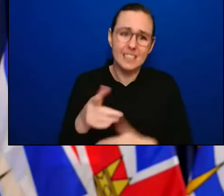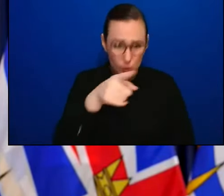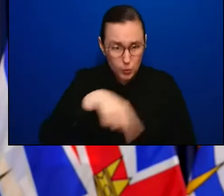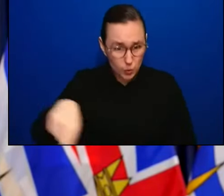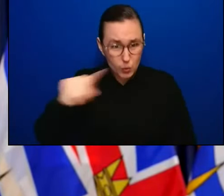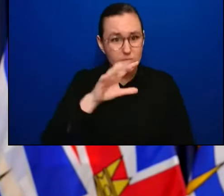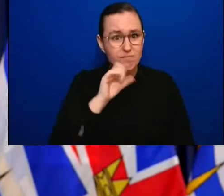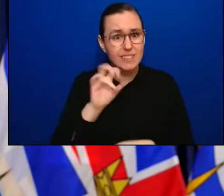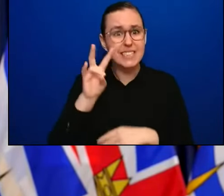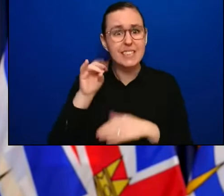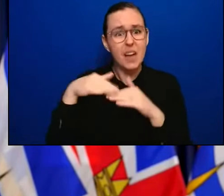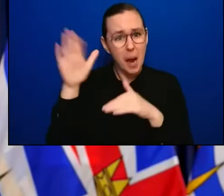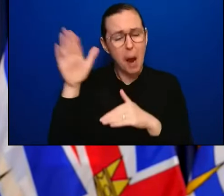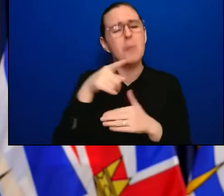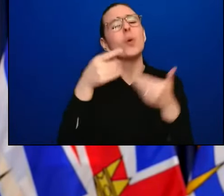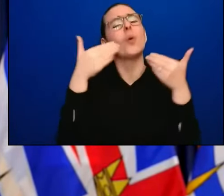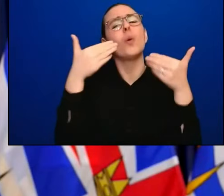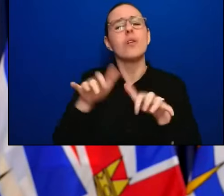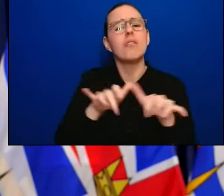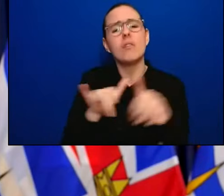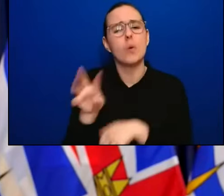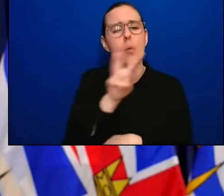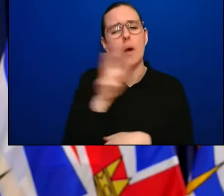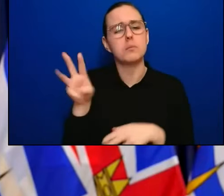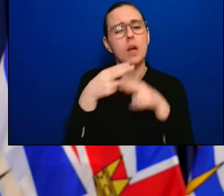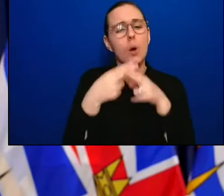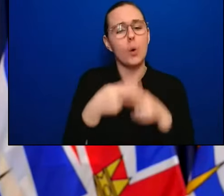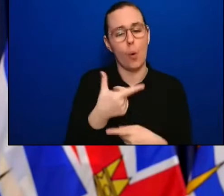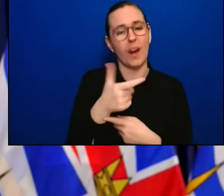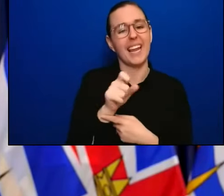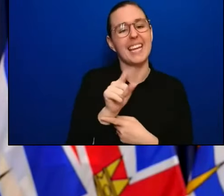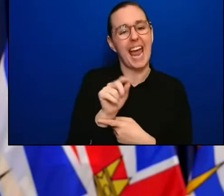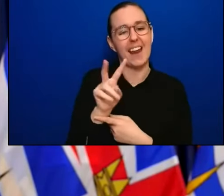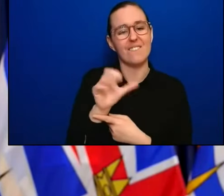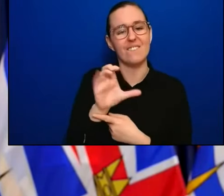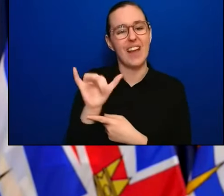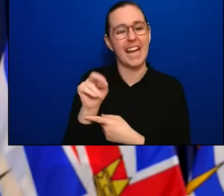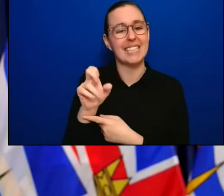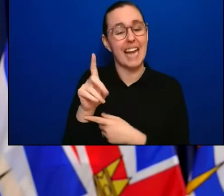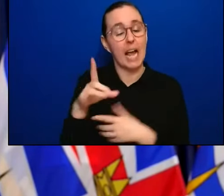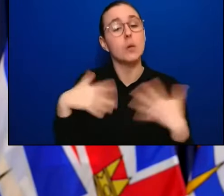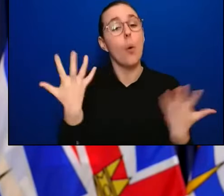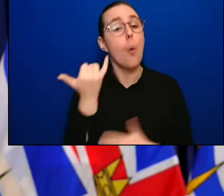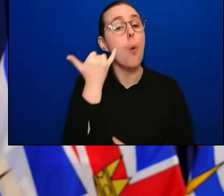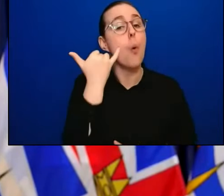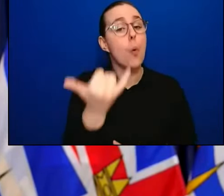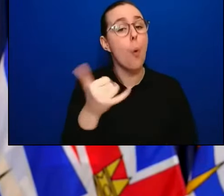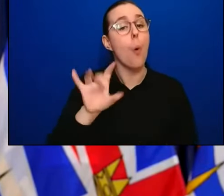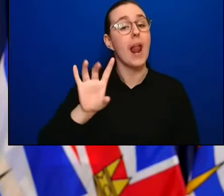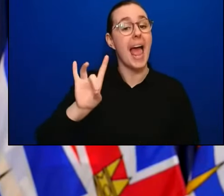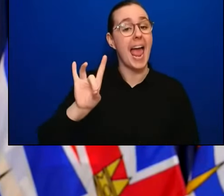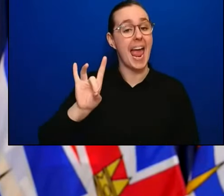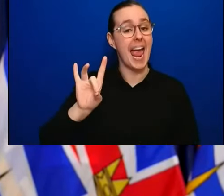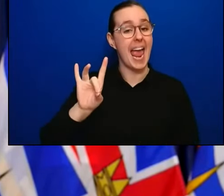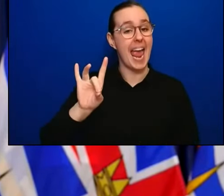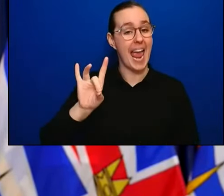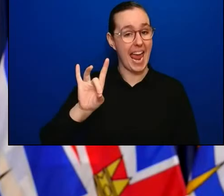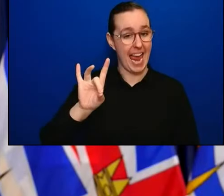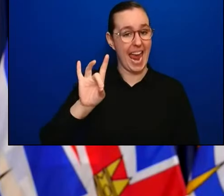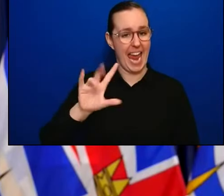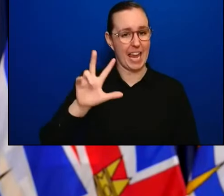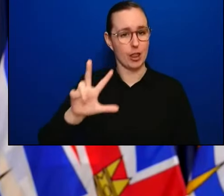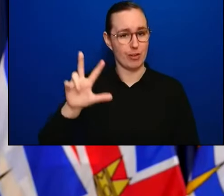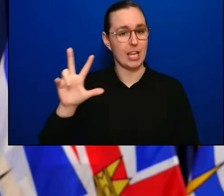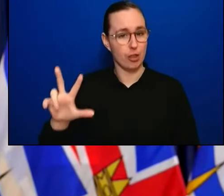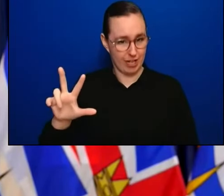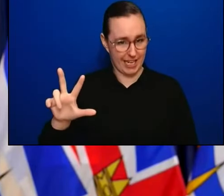or to call 1-833-838-2323 and book their appointment today